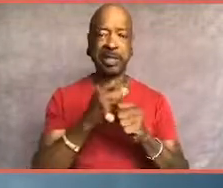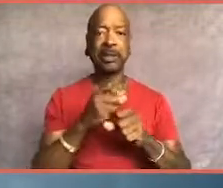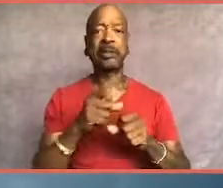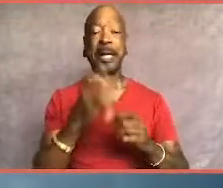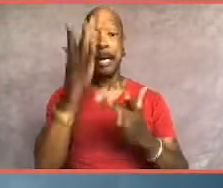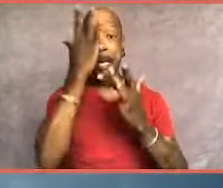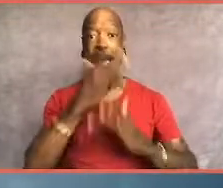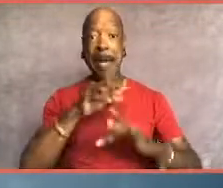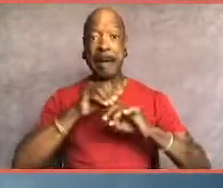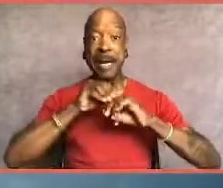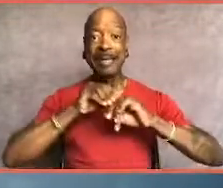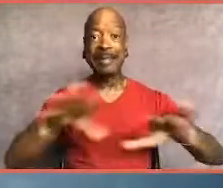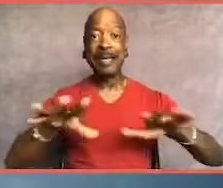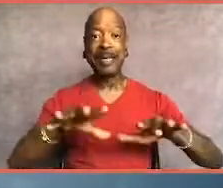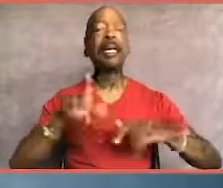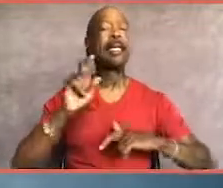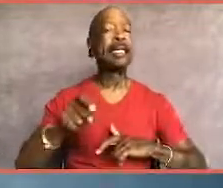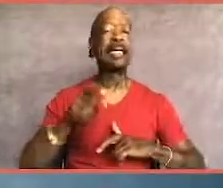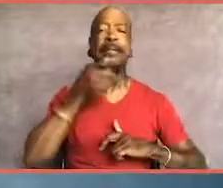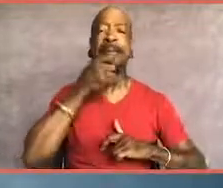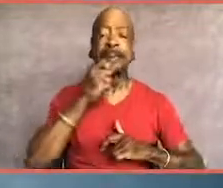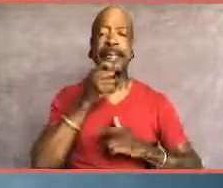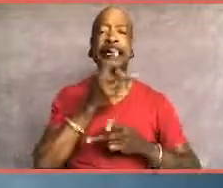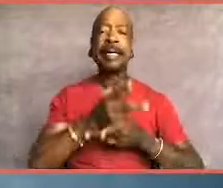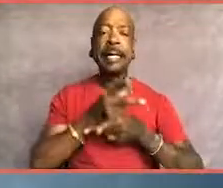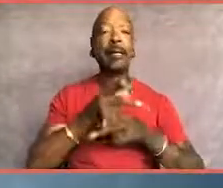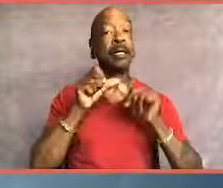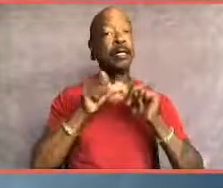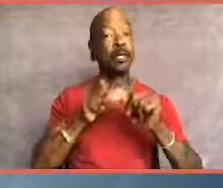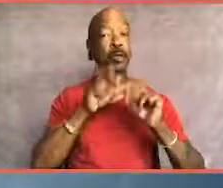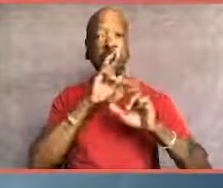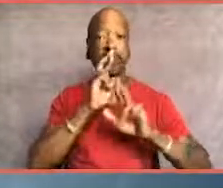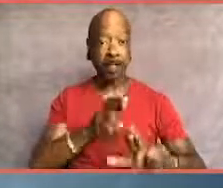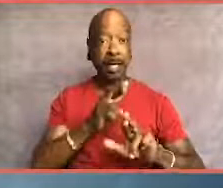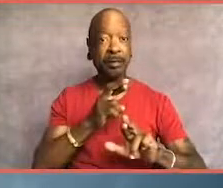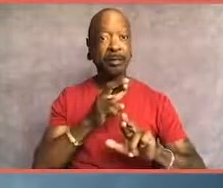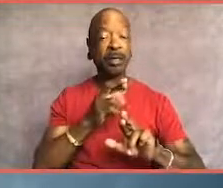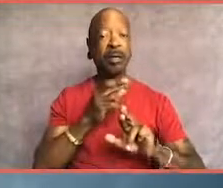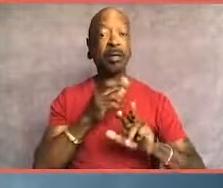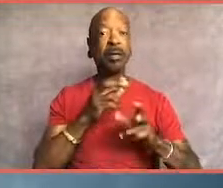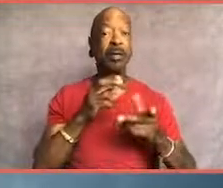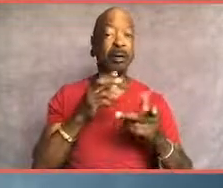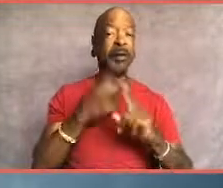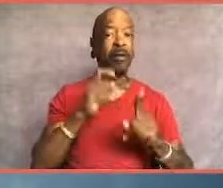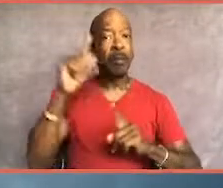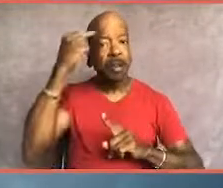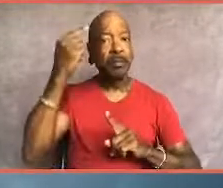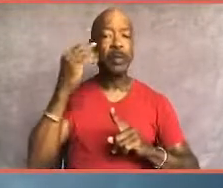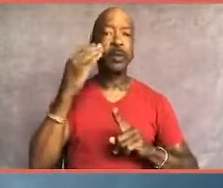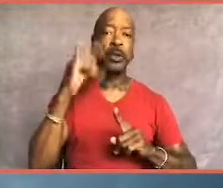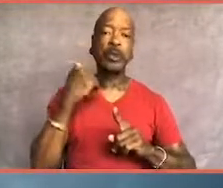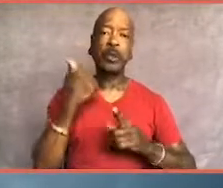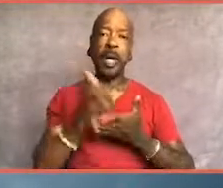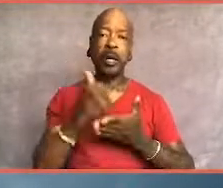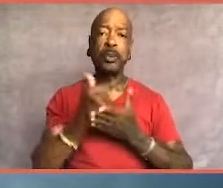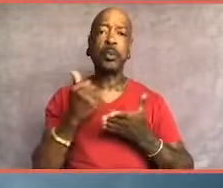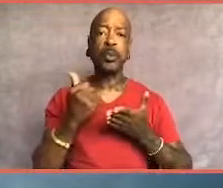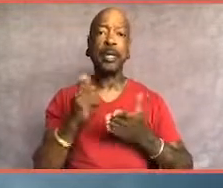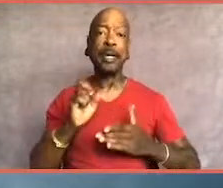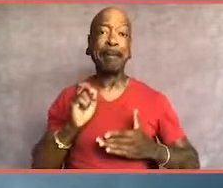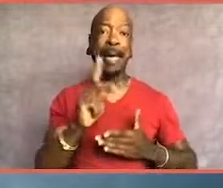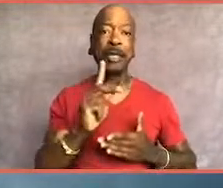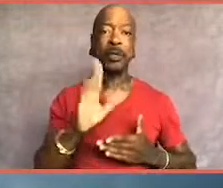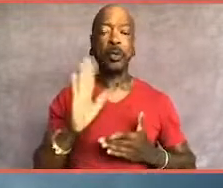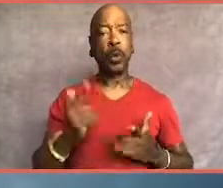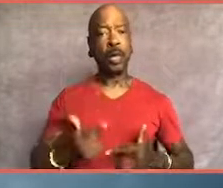century comprehensive, compassionate, and continuing response. You know, to get you back to a better place. And as the